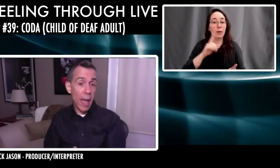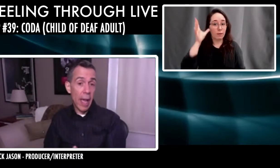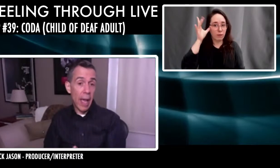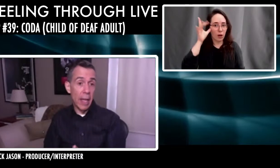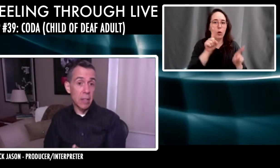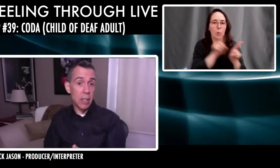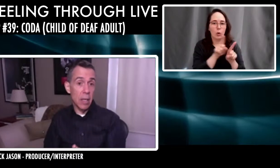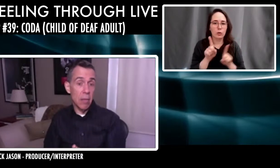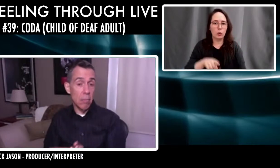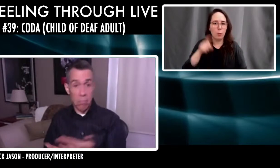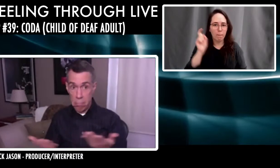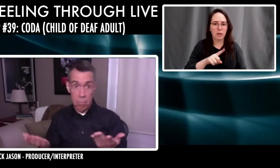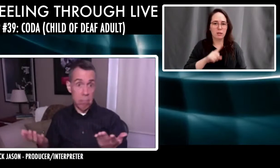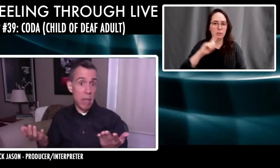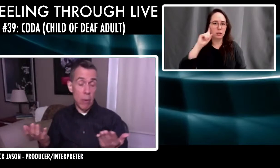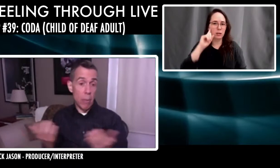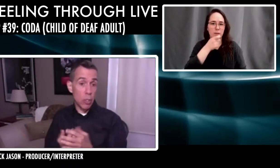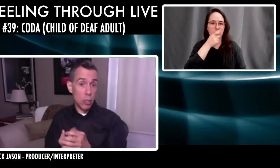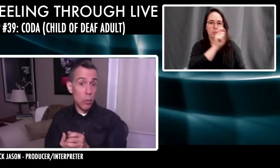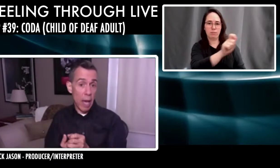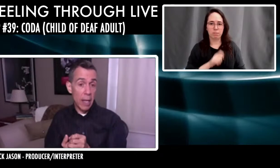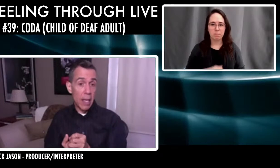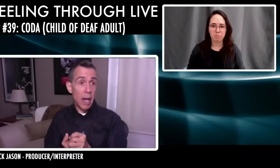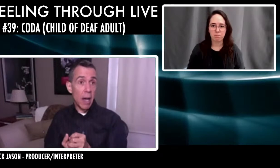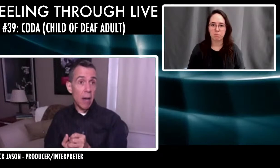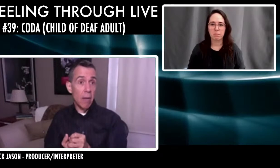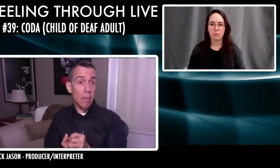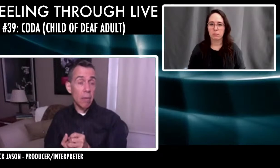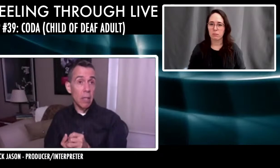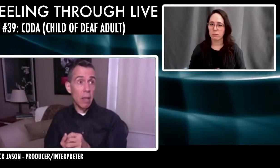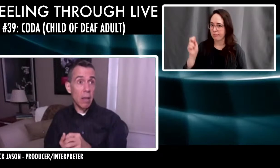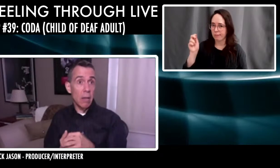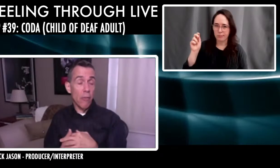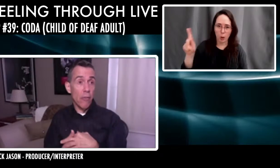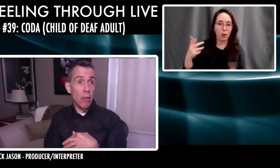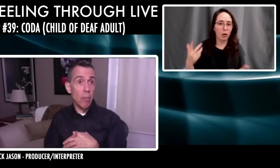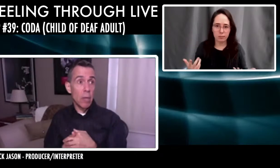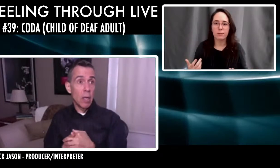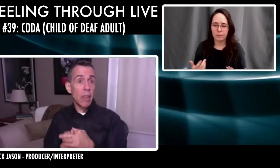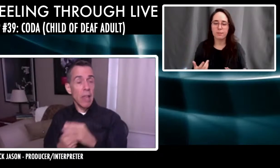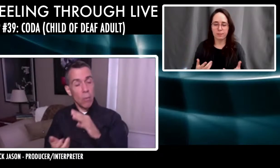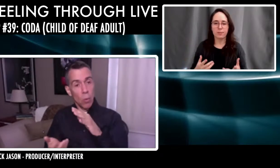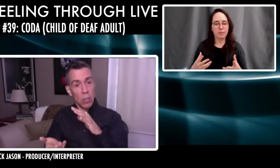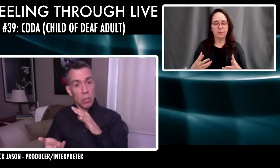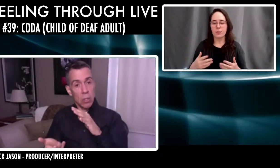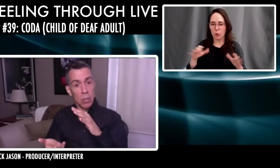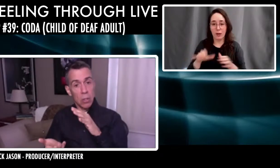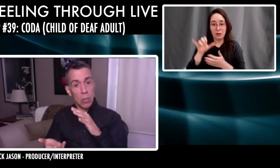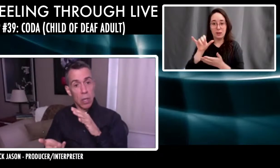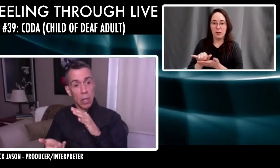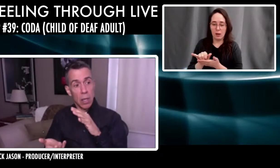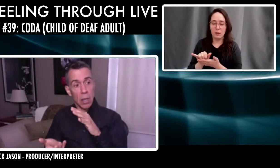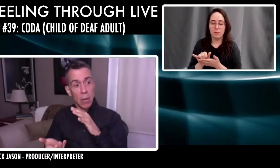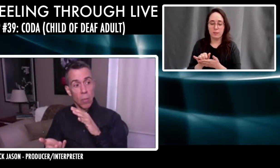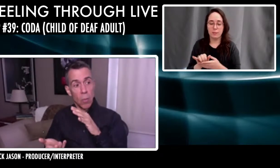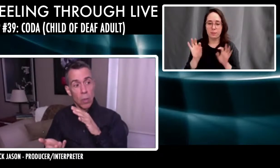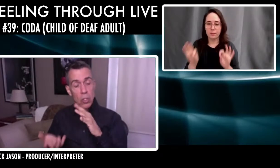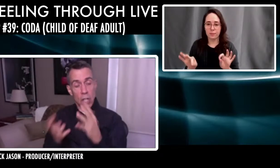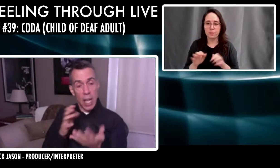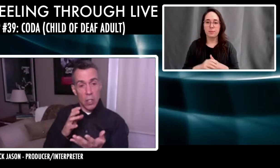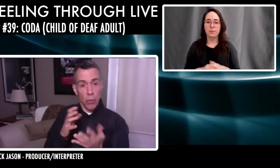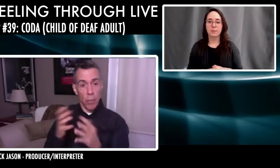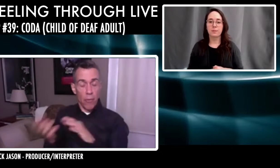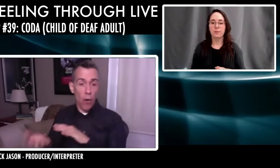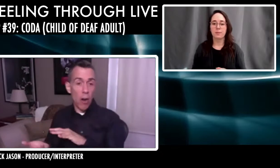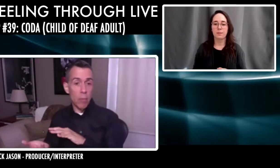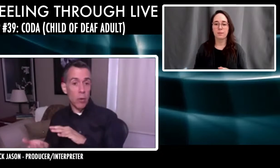and they were able to do that. Uh, the, the film then was, uh, was